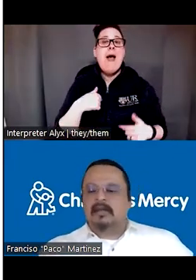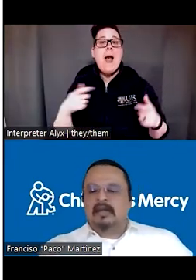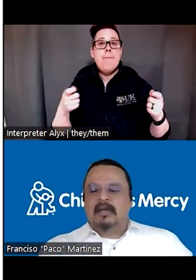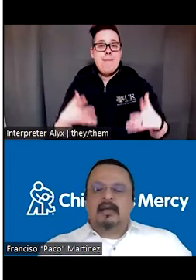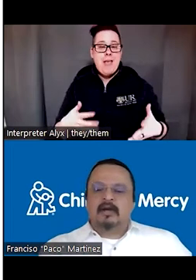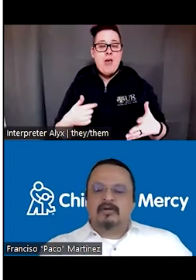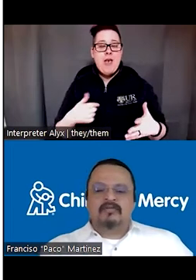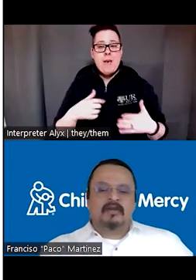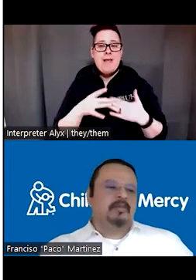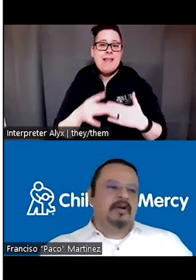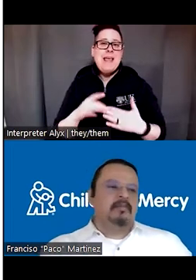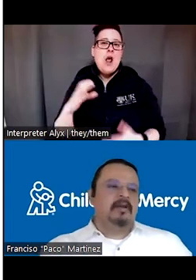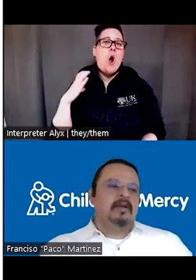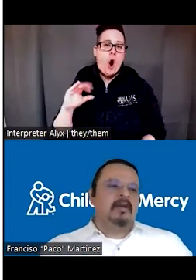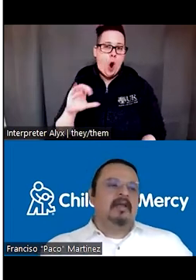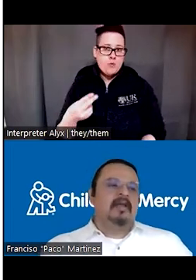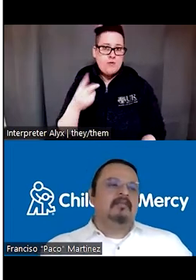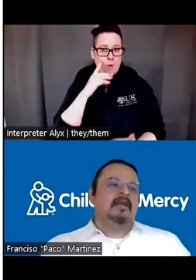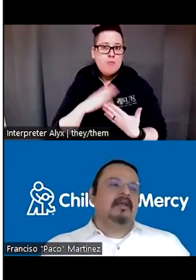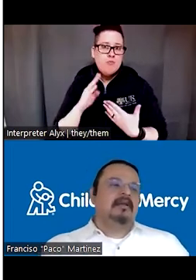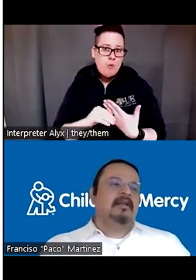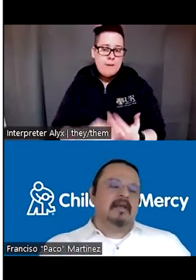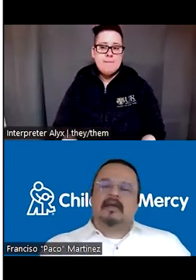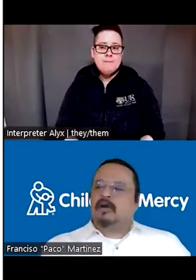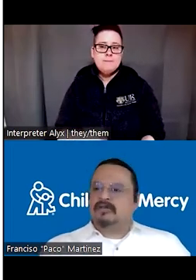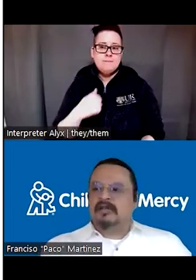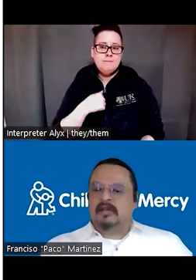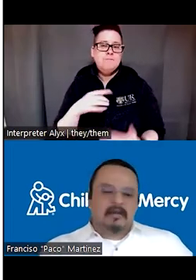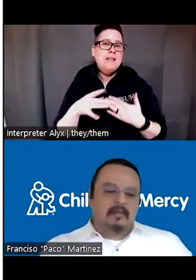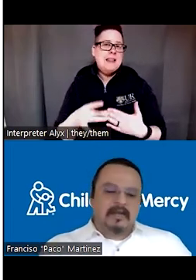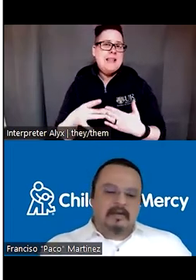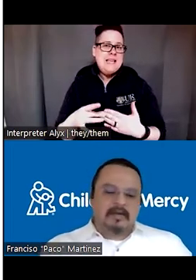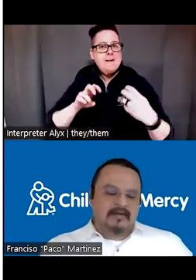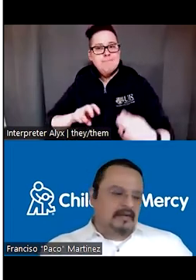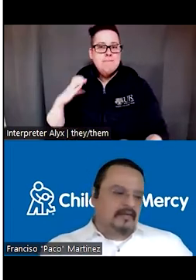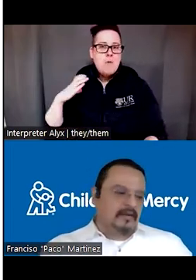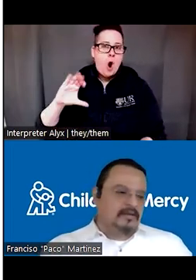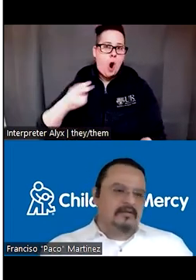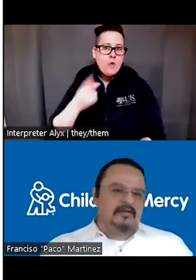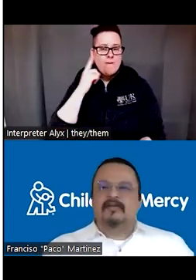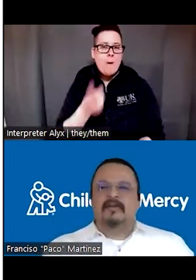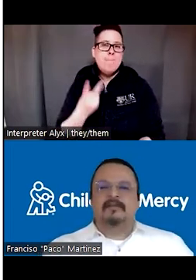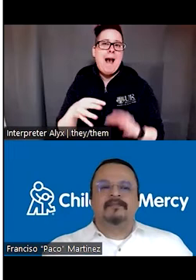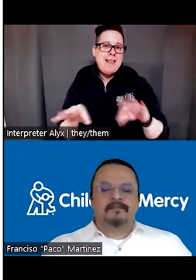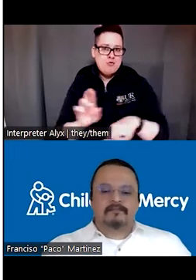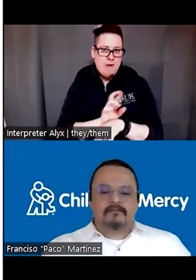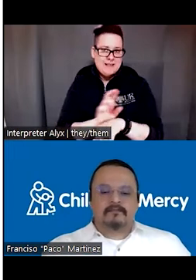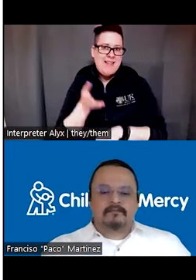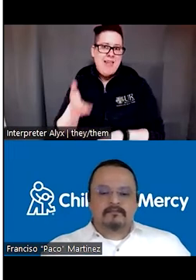leads coach of the program. I am the lead coach in the bilingual residency at Children's Mercy.